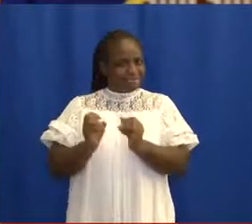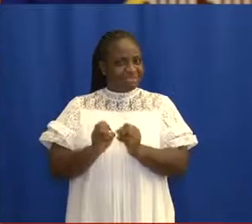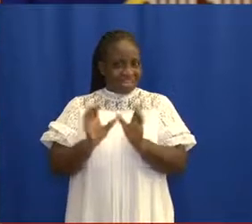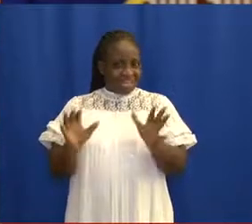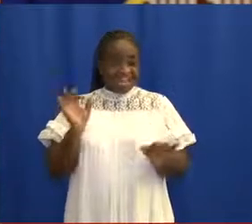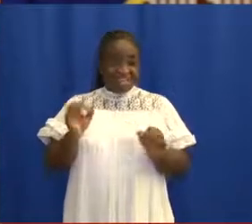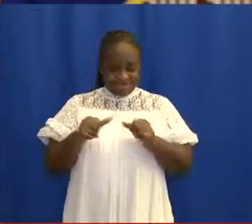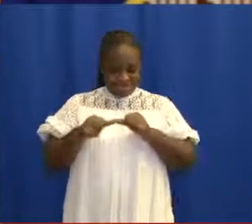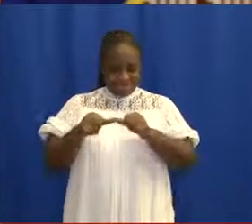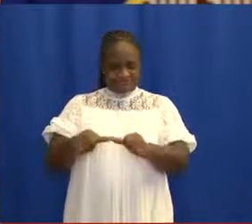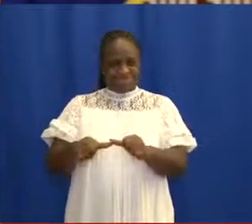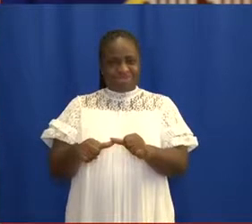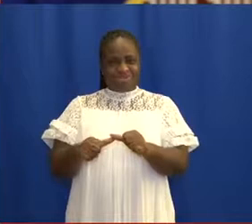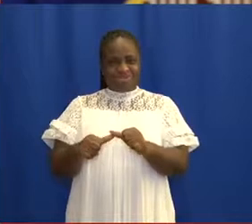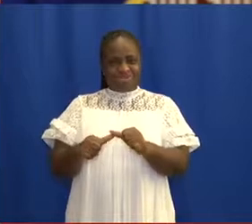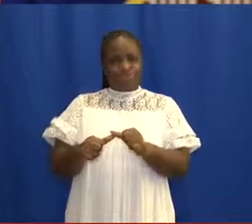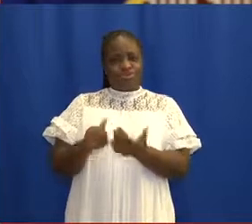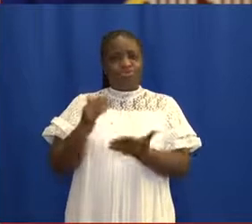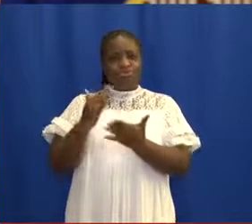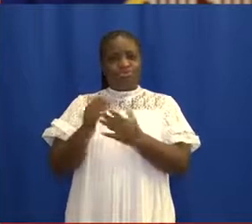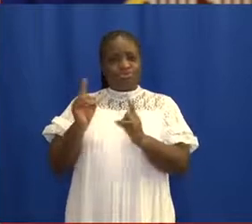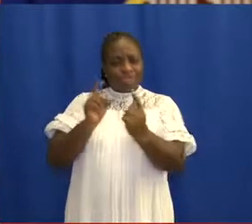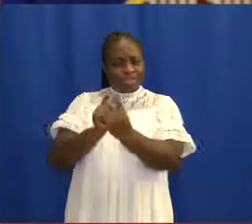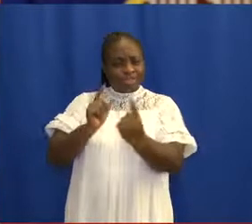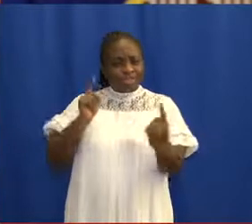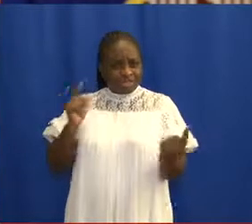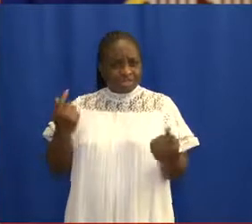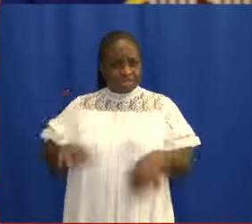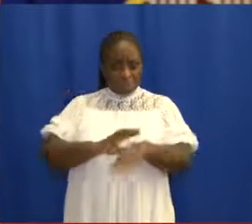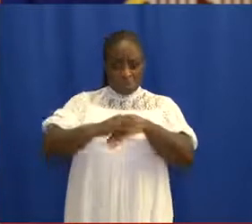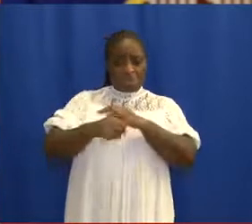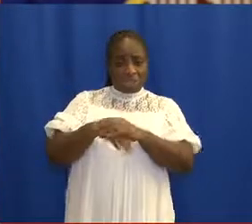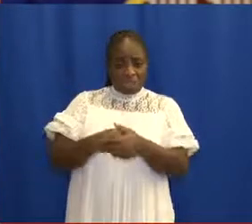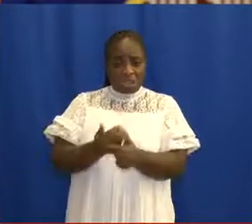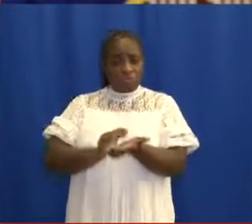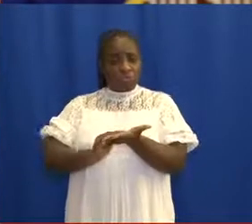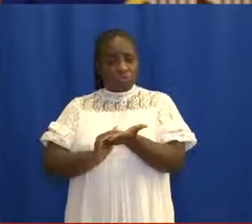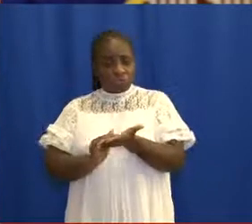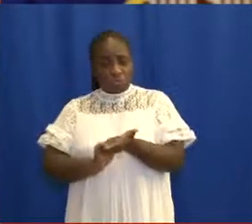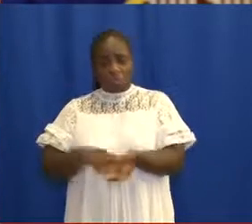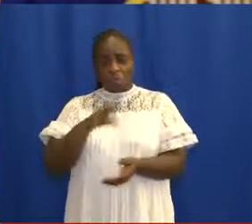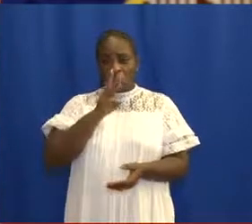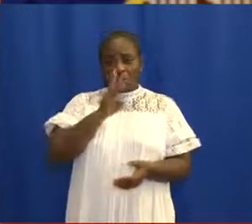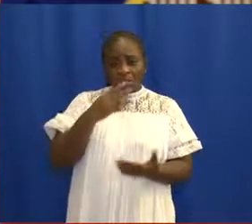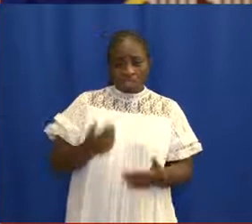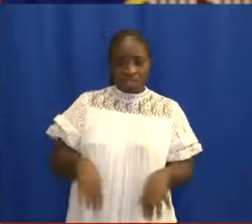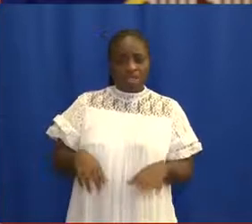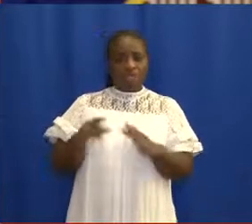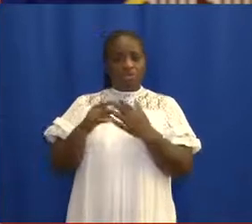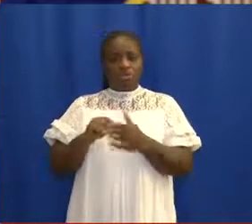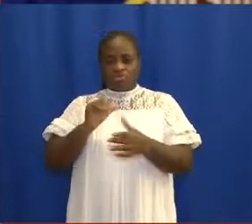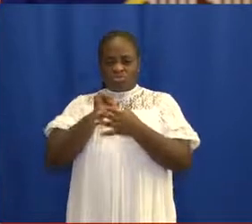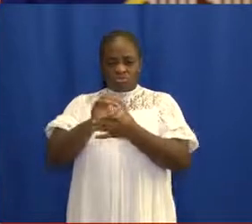if we continue to practice the measures of social distancing, washing our hands with soap under running water,